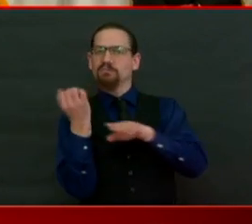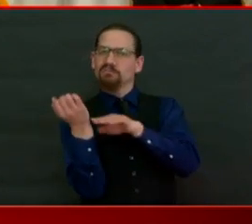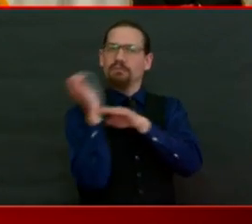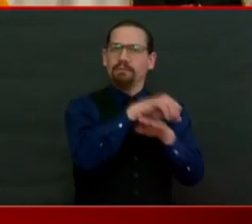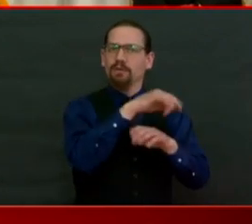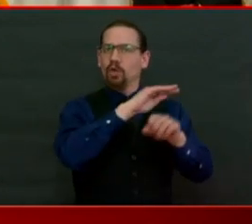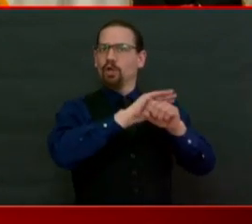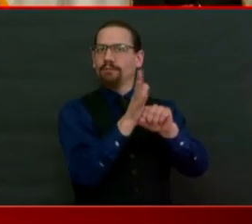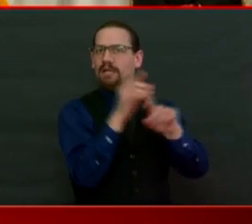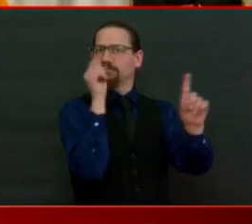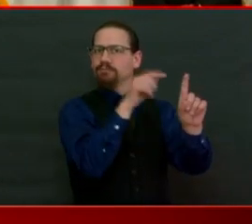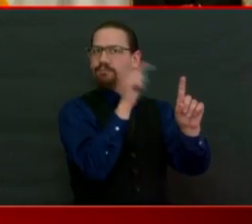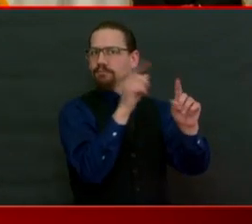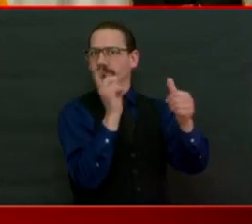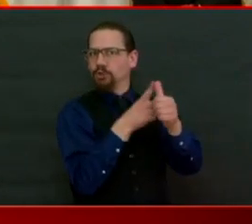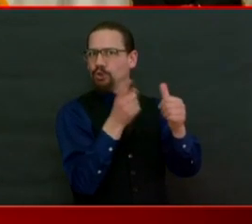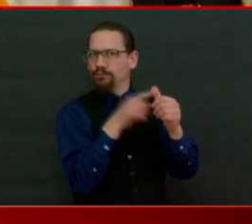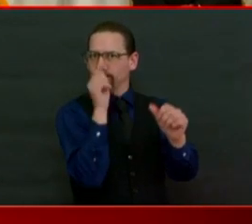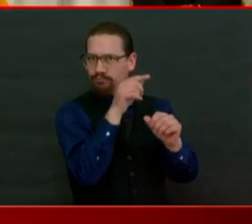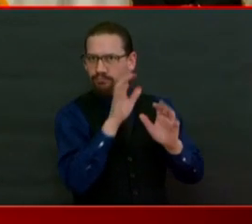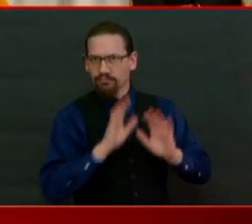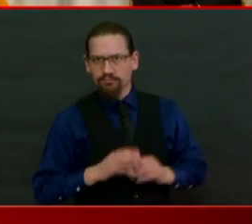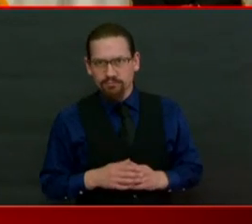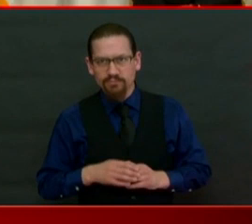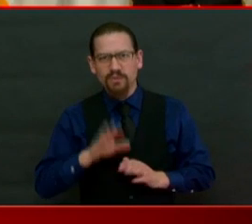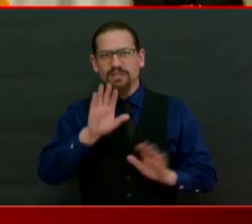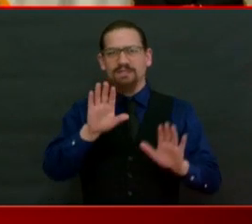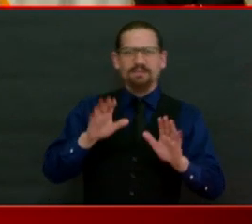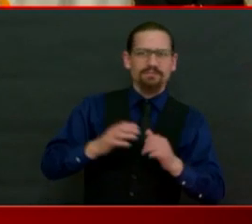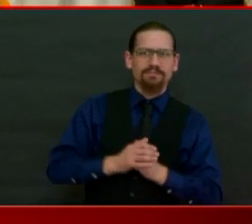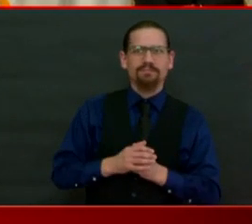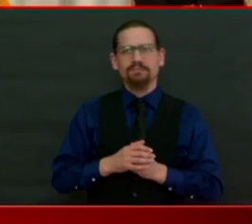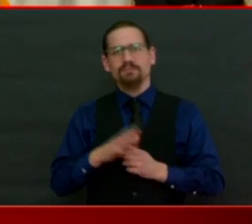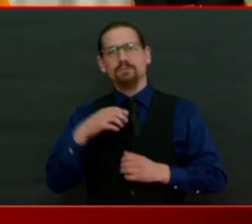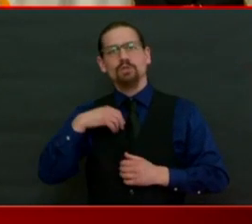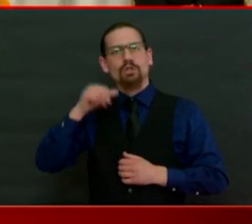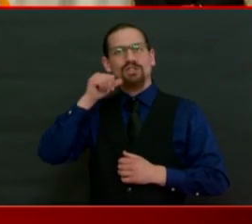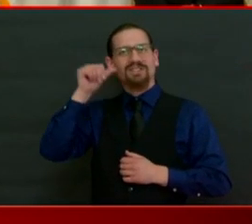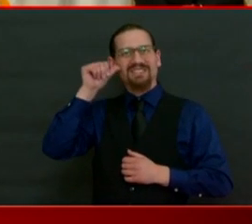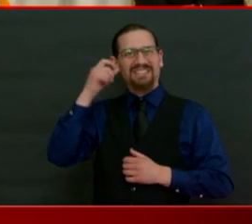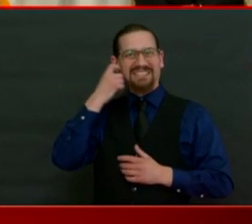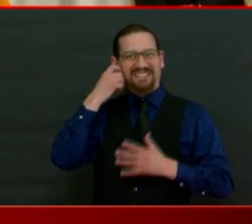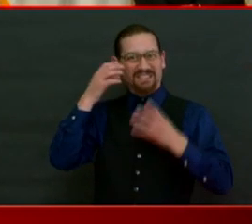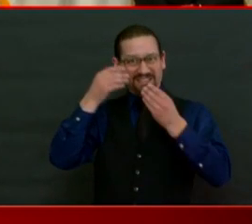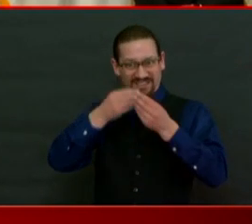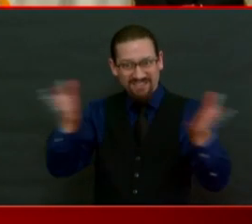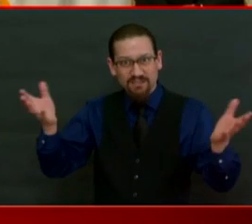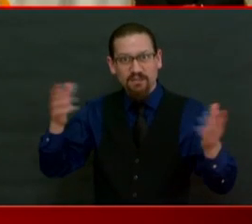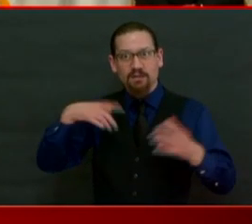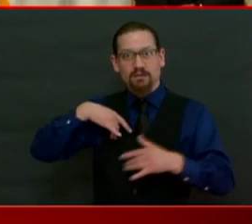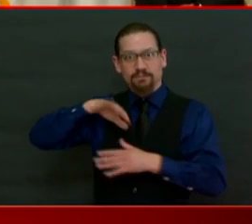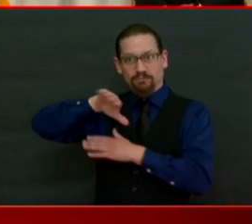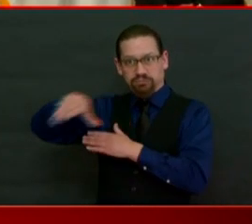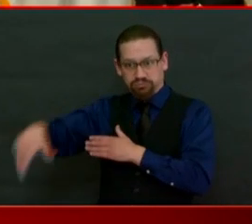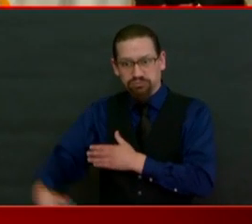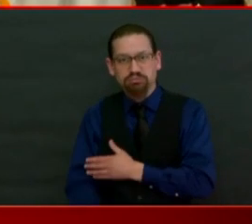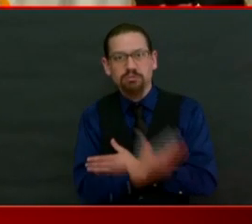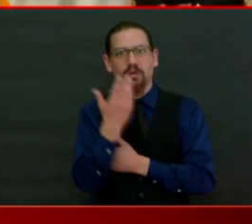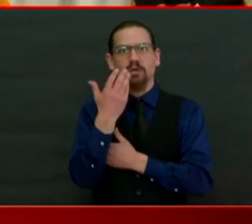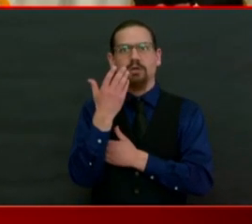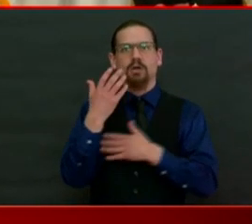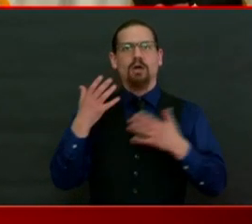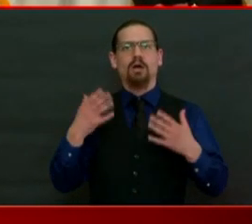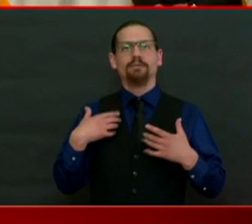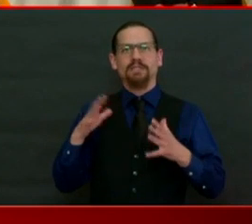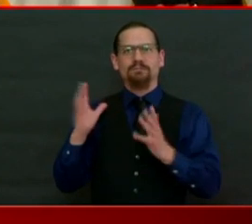So just to give you a feel for it, you know, I spent all night and most of the morning on the phone with Director Gaynor